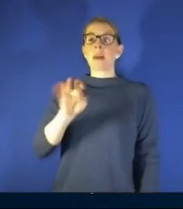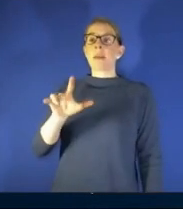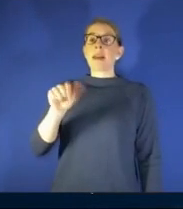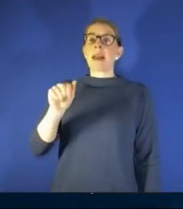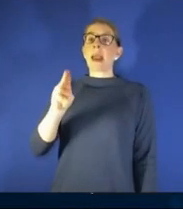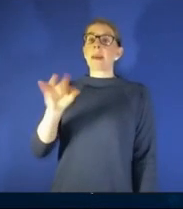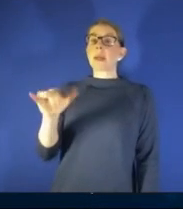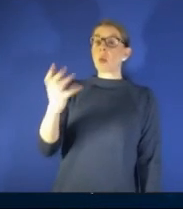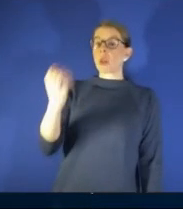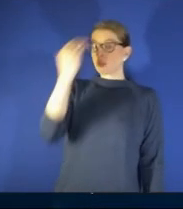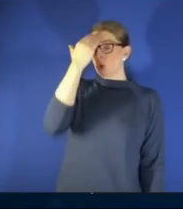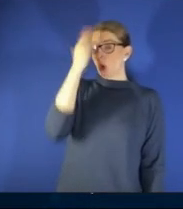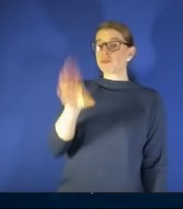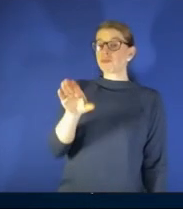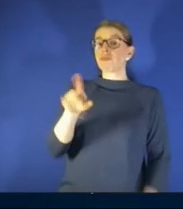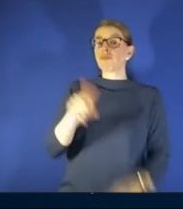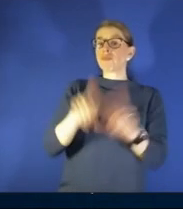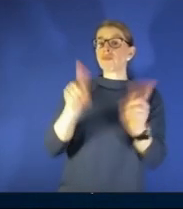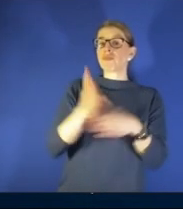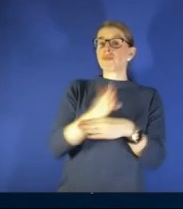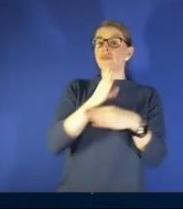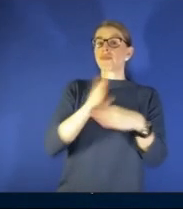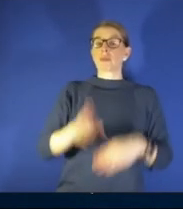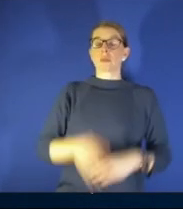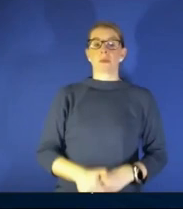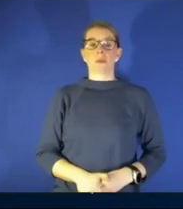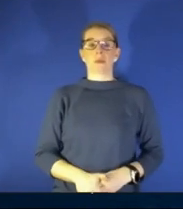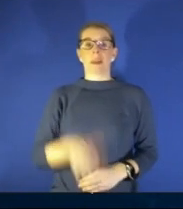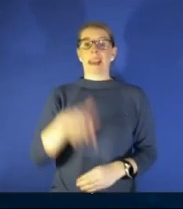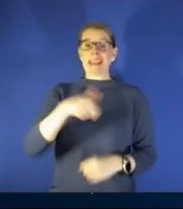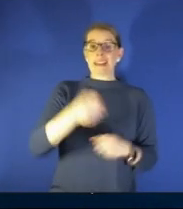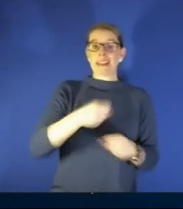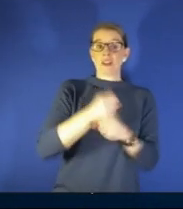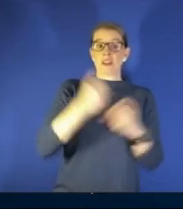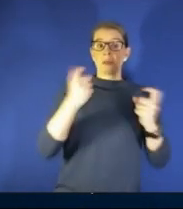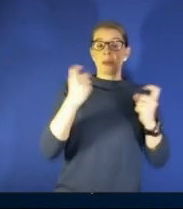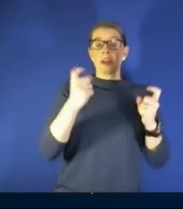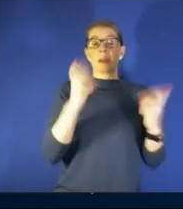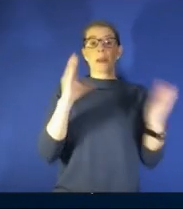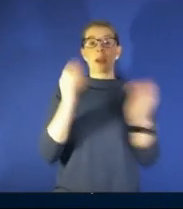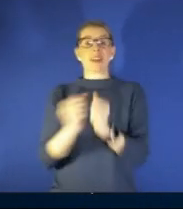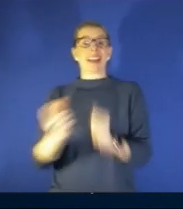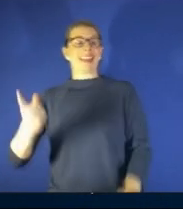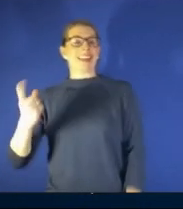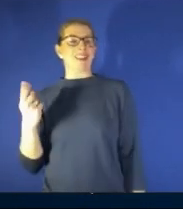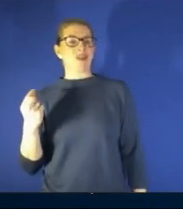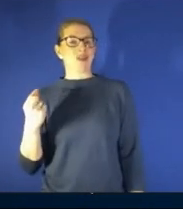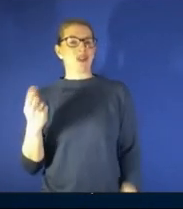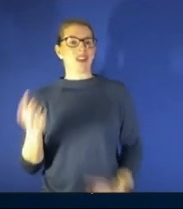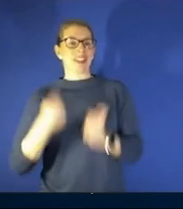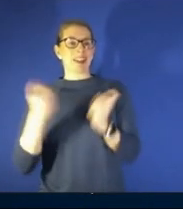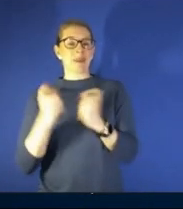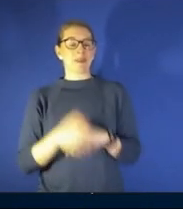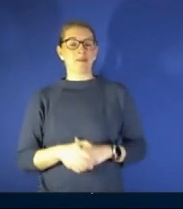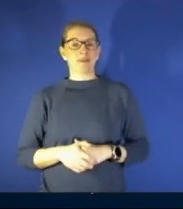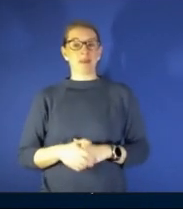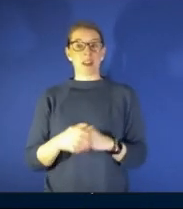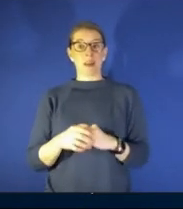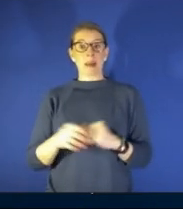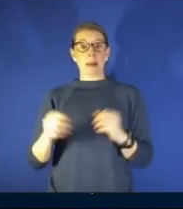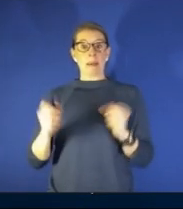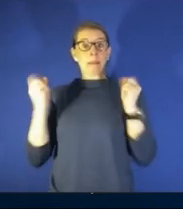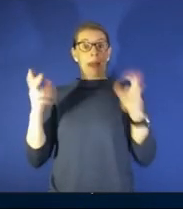biggest difference between this year's celebration and last year's celebration were we seeing big crowds last year were there